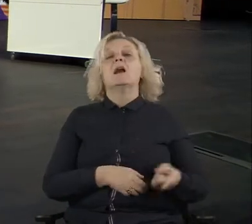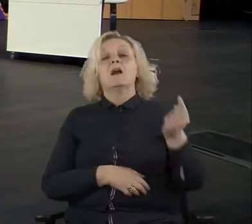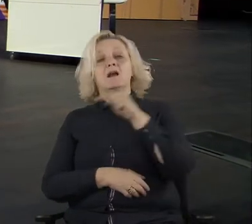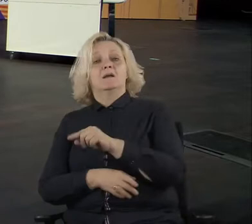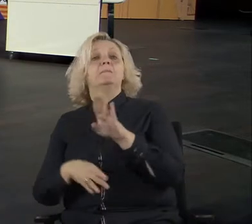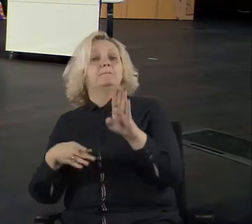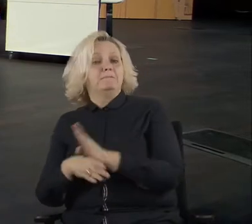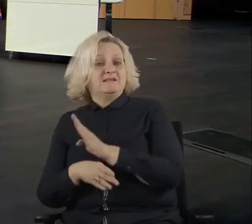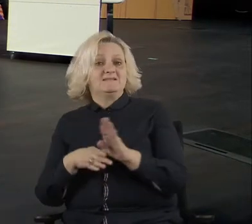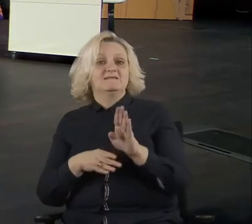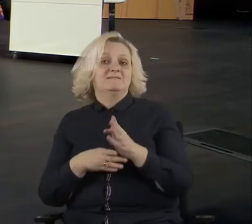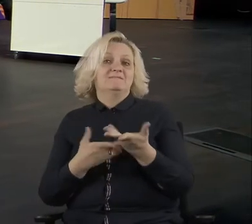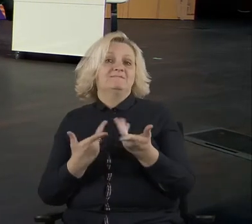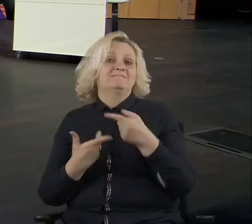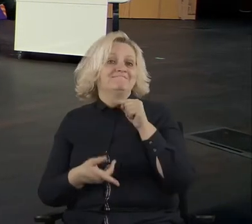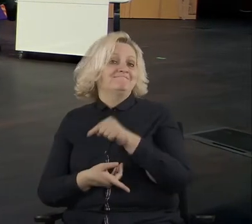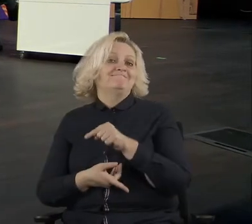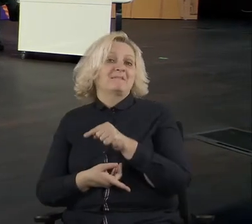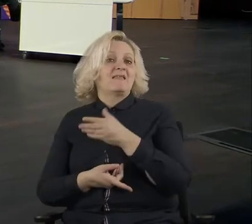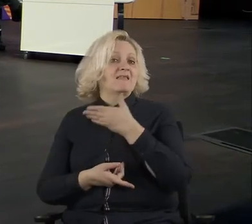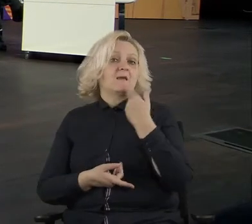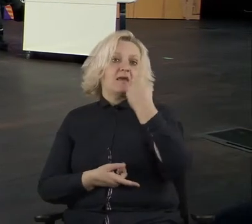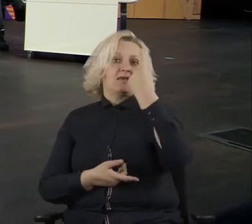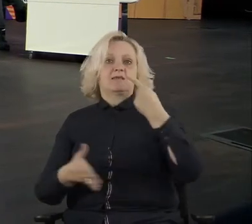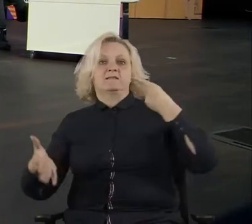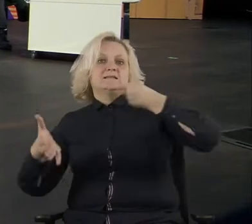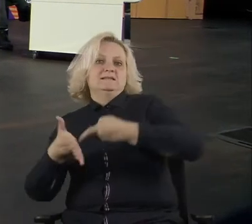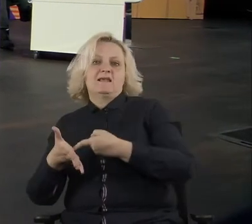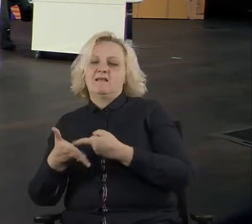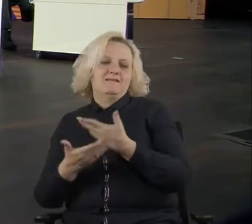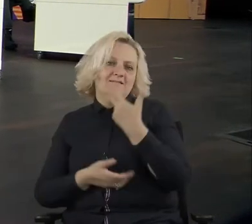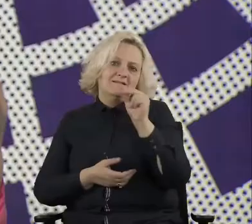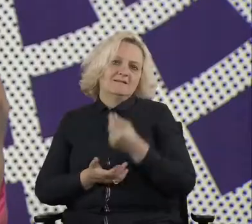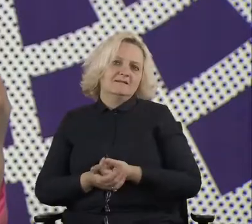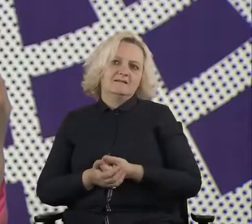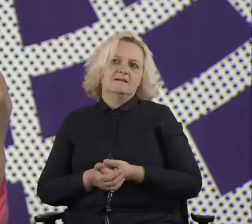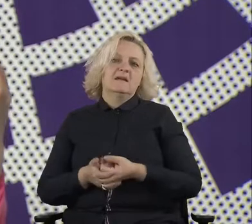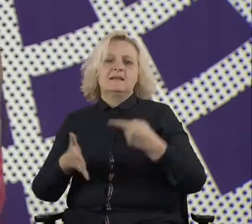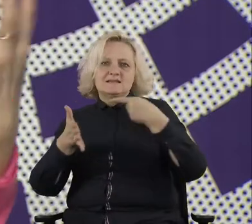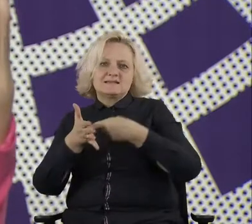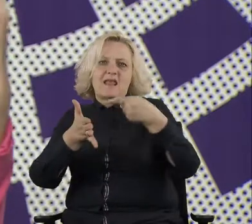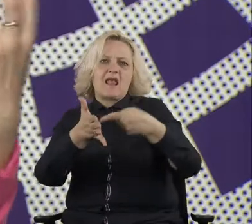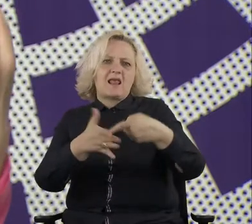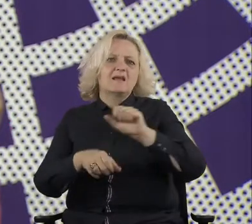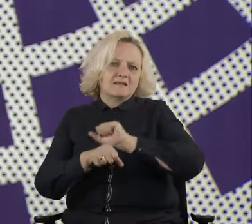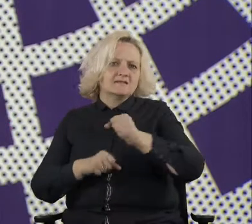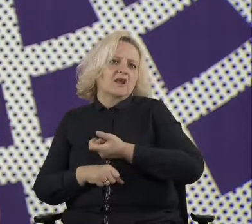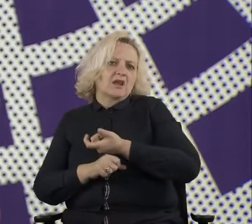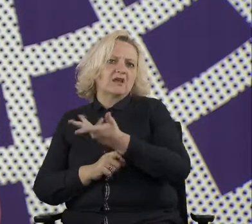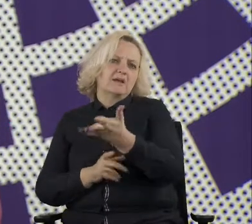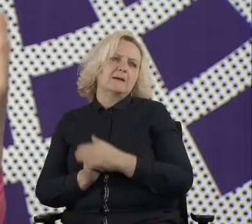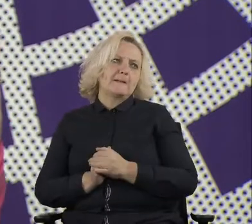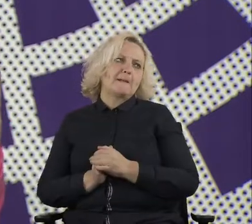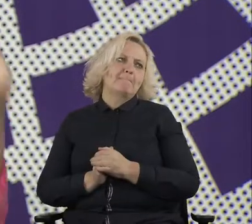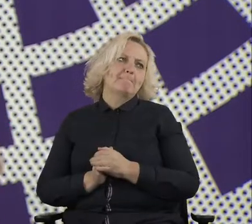within civil society as well. So this is the role of public sector. And I see, uh, I have the feeling that